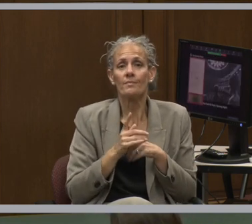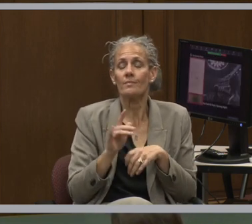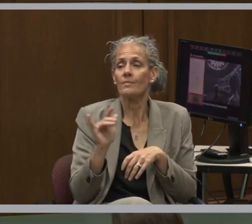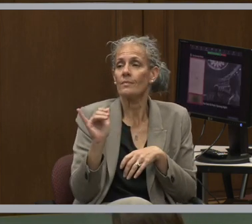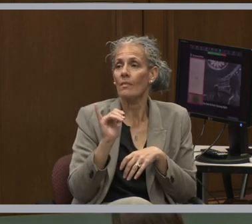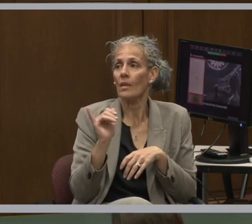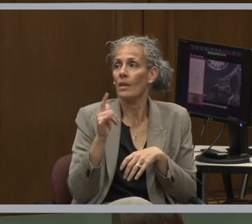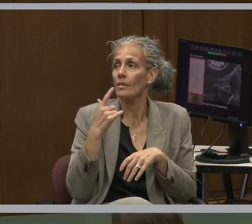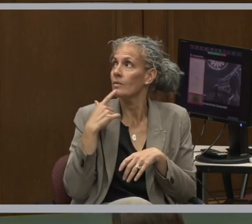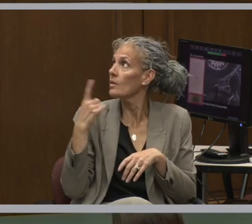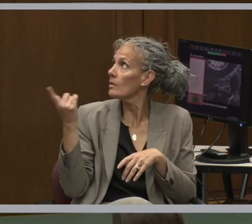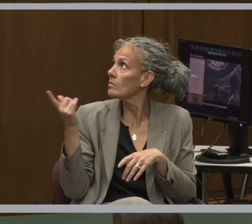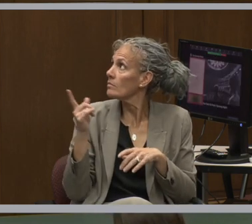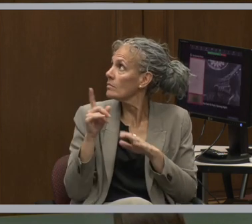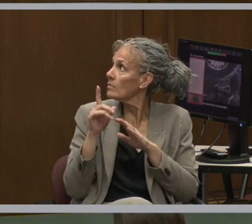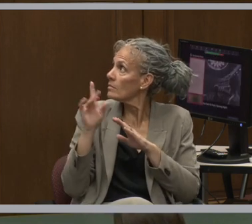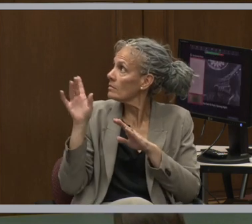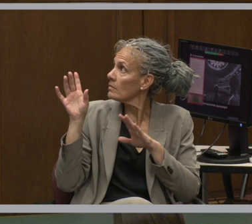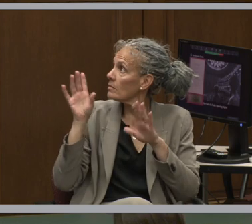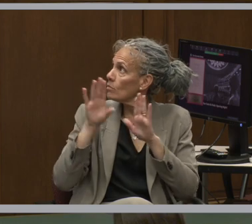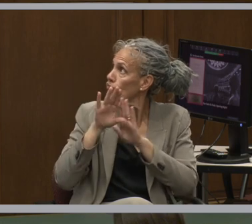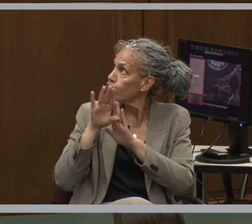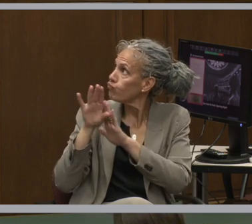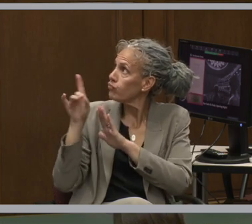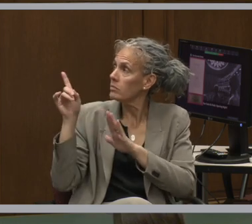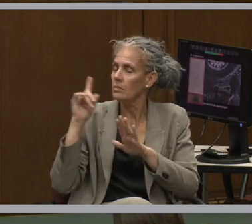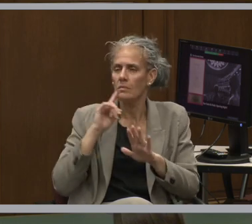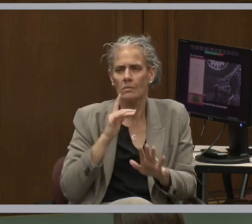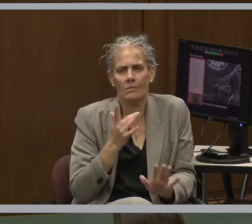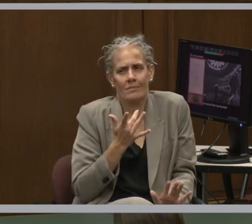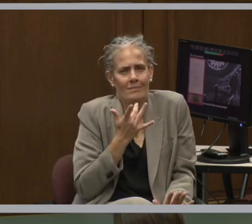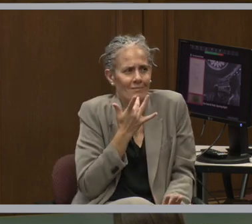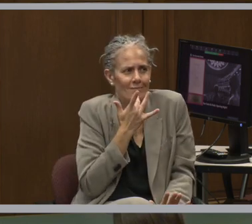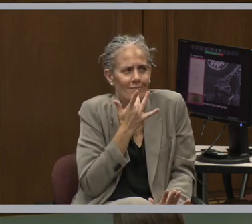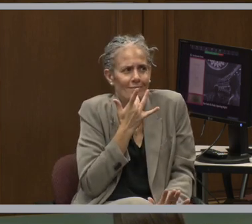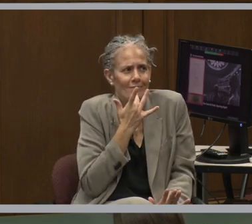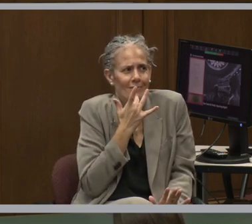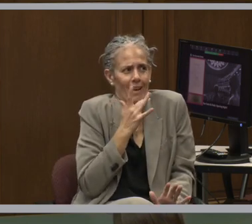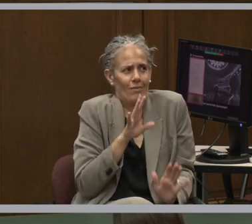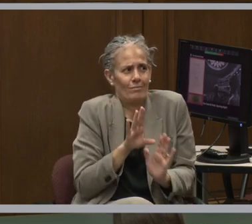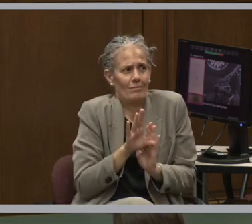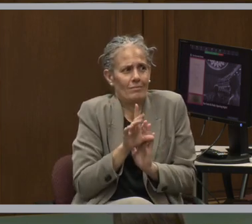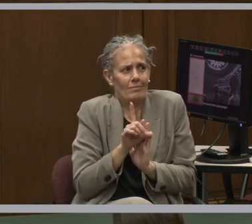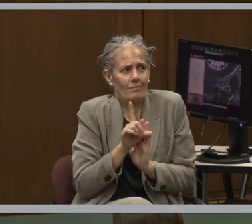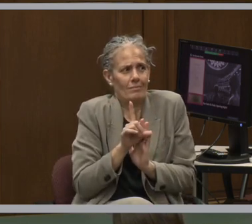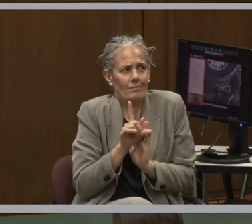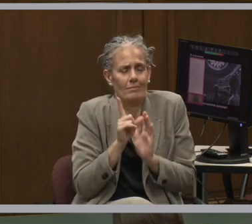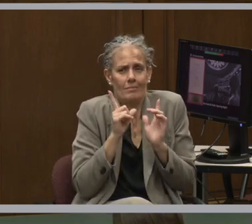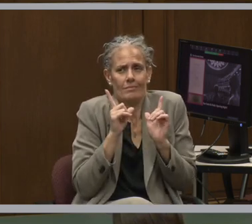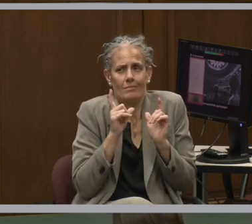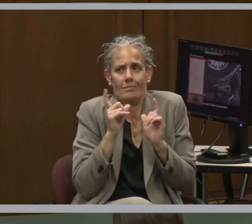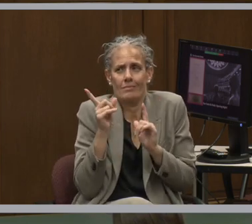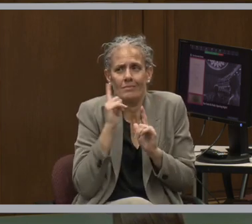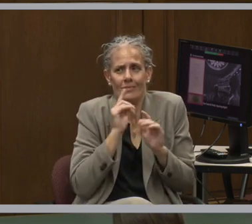coverage of the opening of the center. This is one of my favorite shots of the opening night